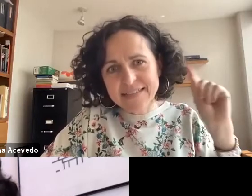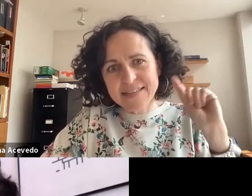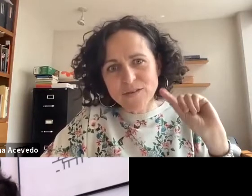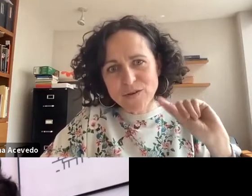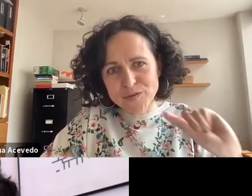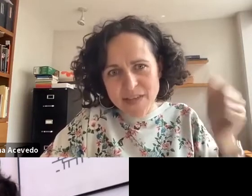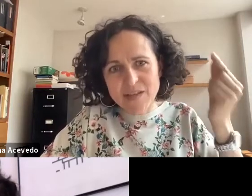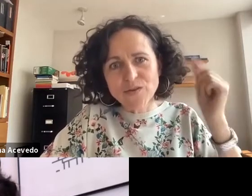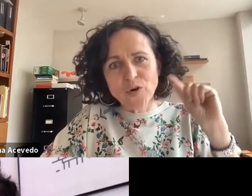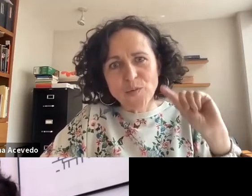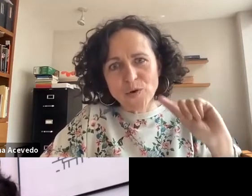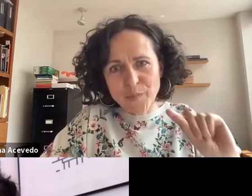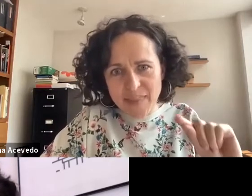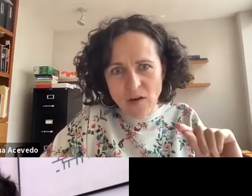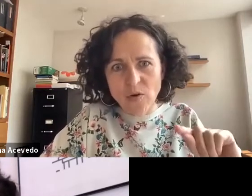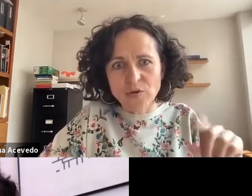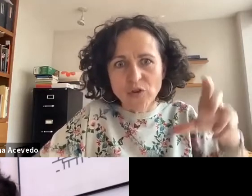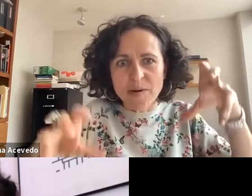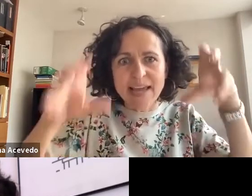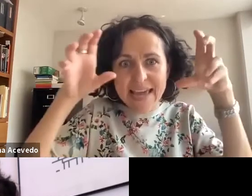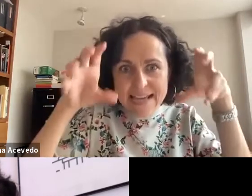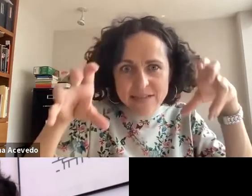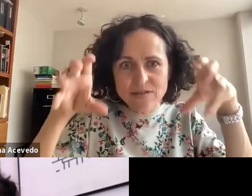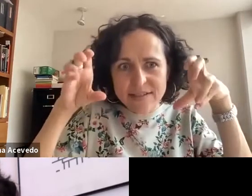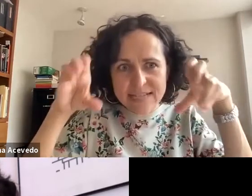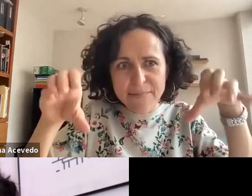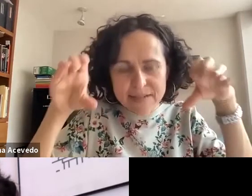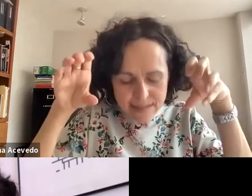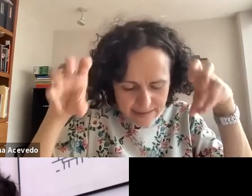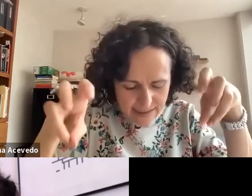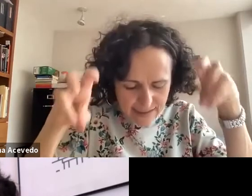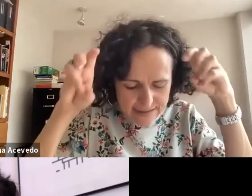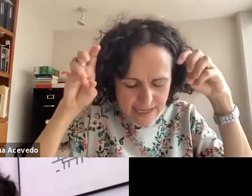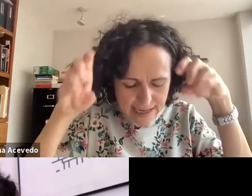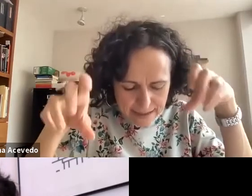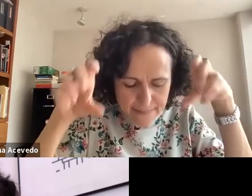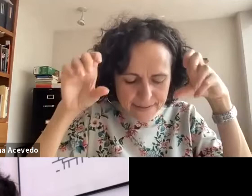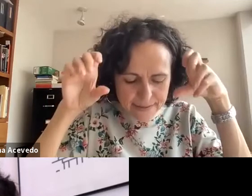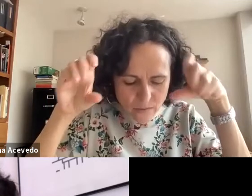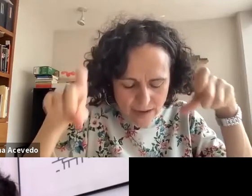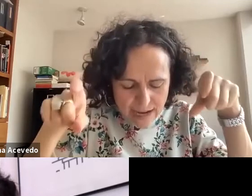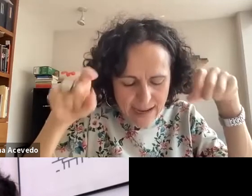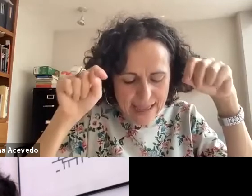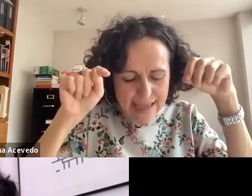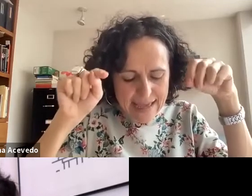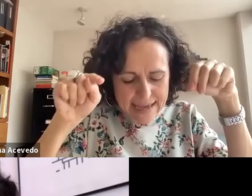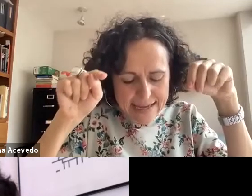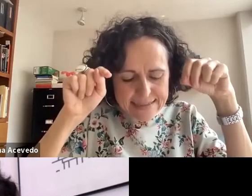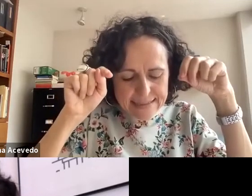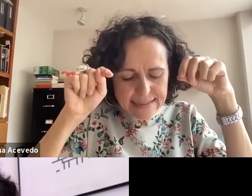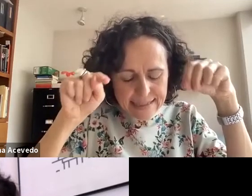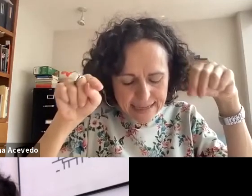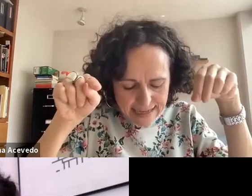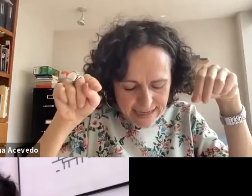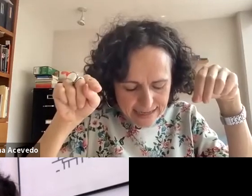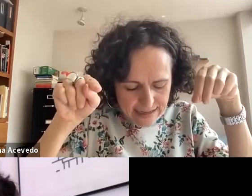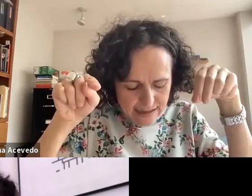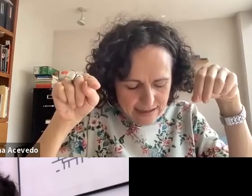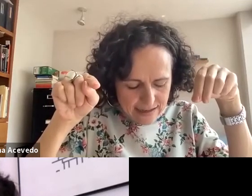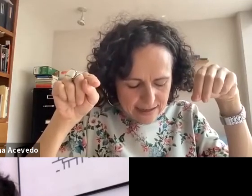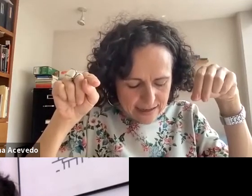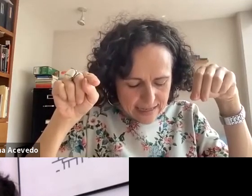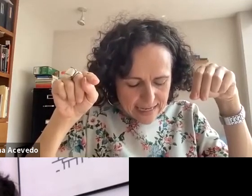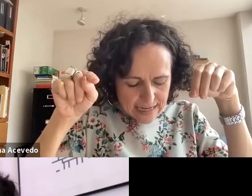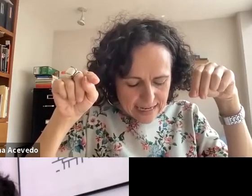interpretations made by doctors as well as teachers is that this intelligence quizzes.